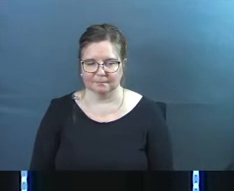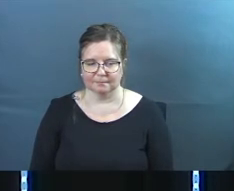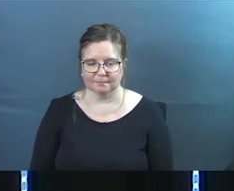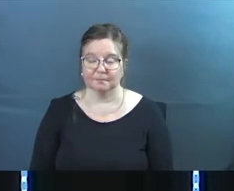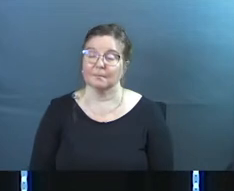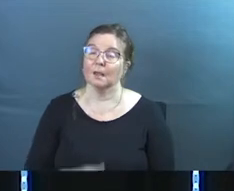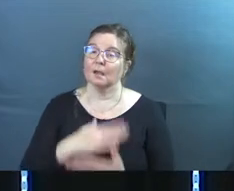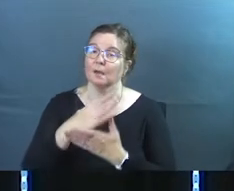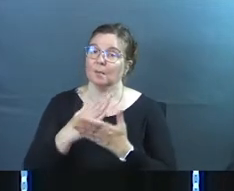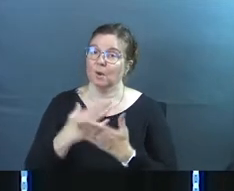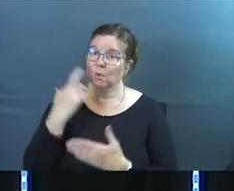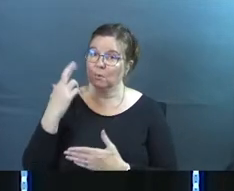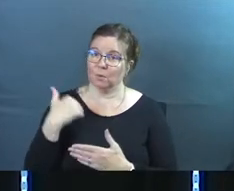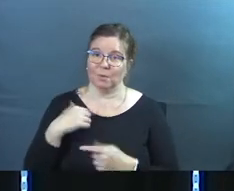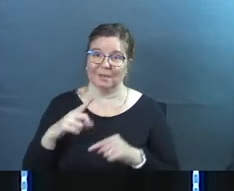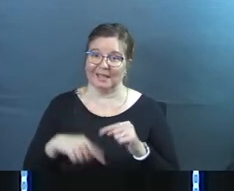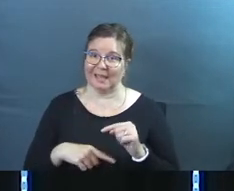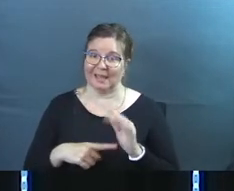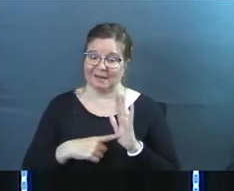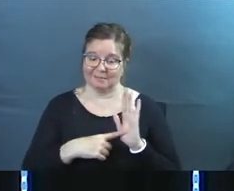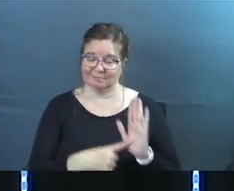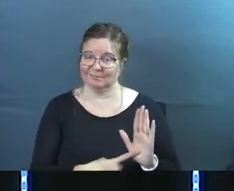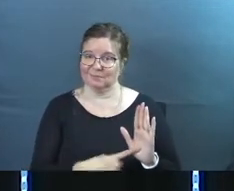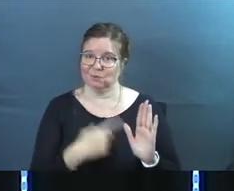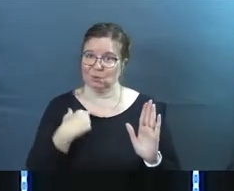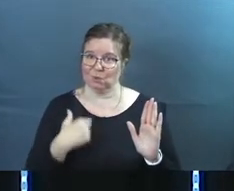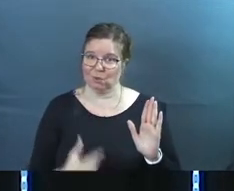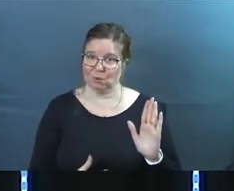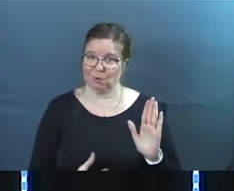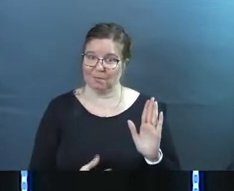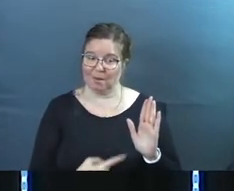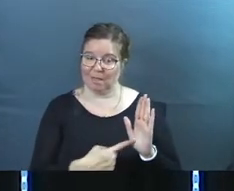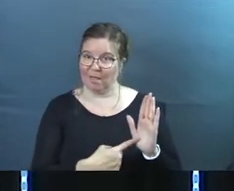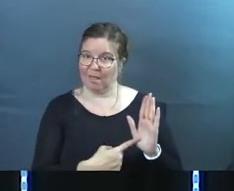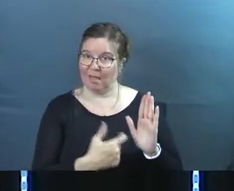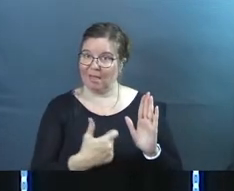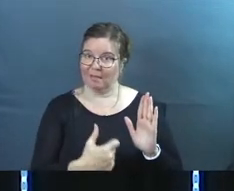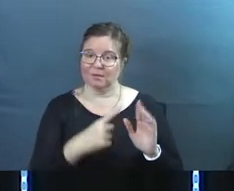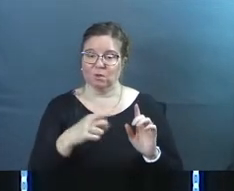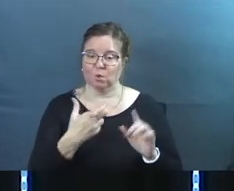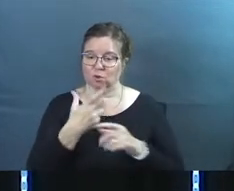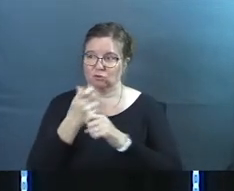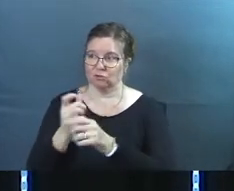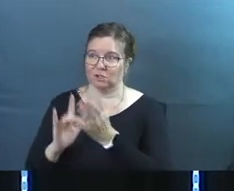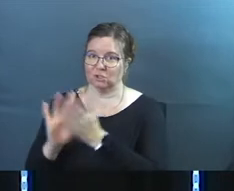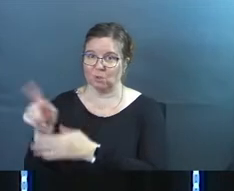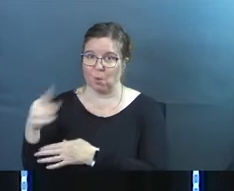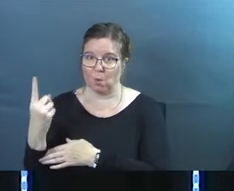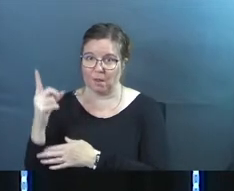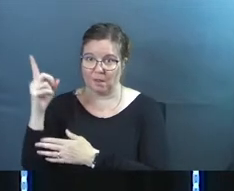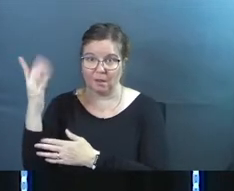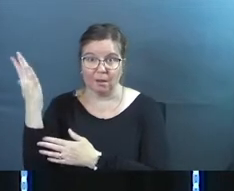part of the reason that we can't point to a human being and part of the reason you can only trust Jesus